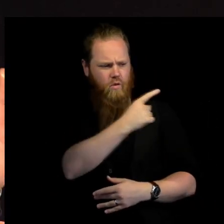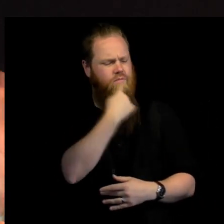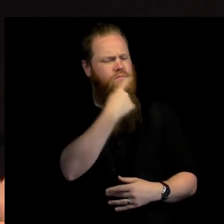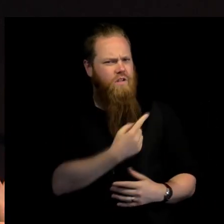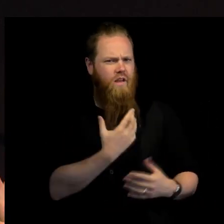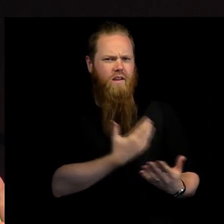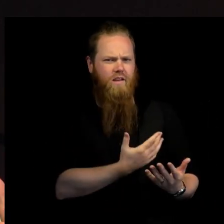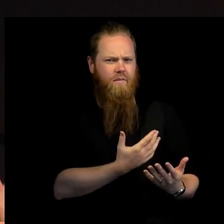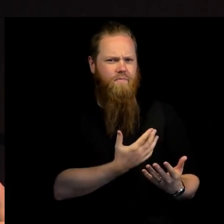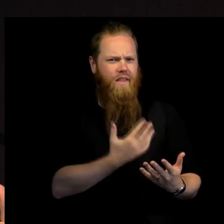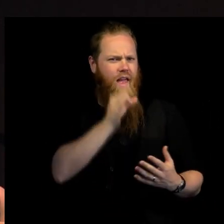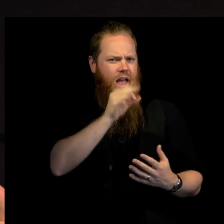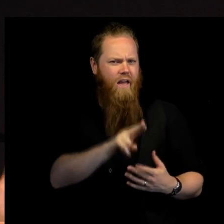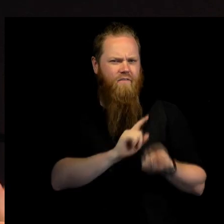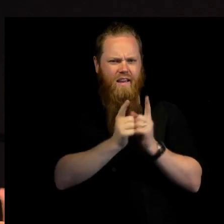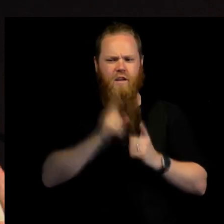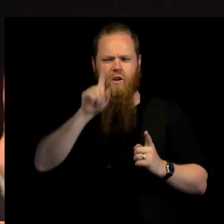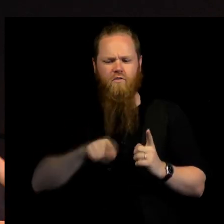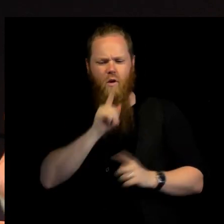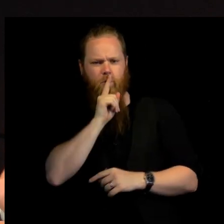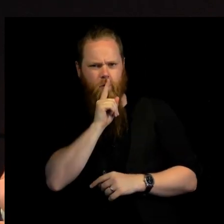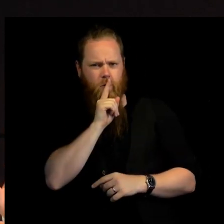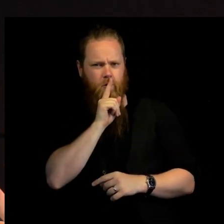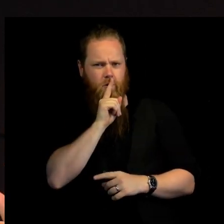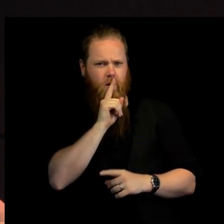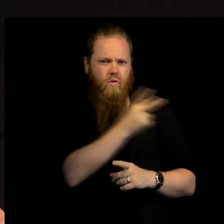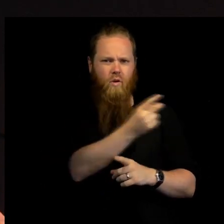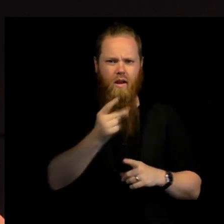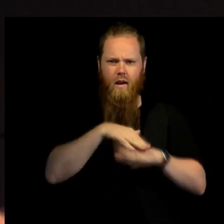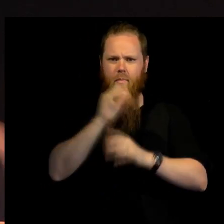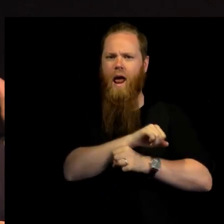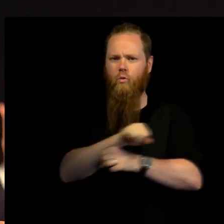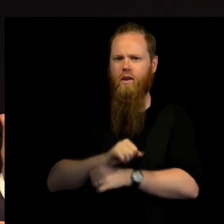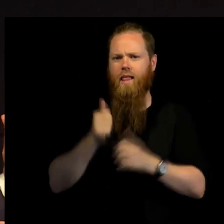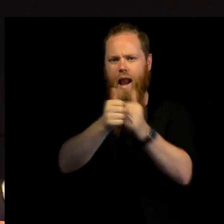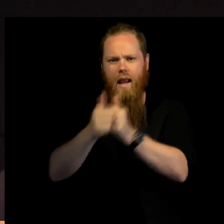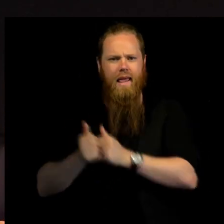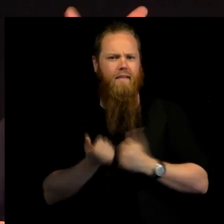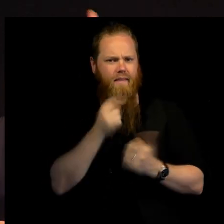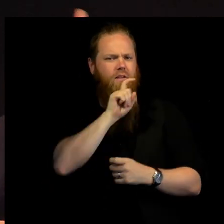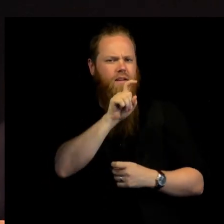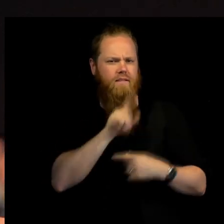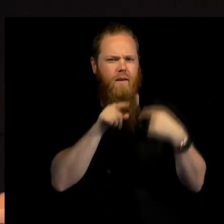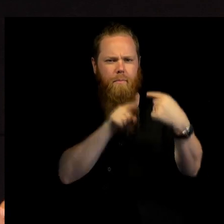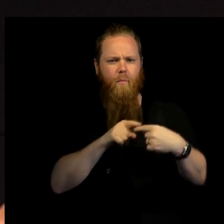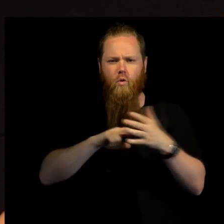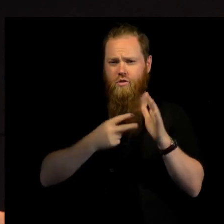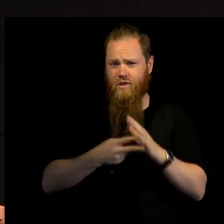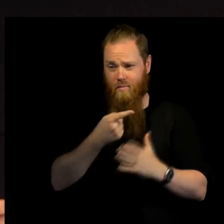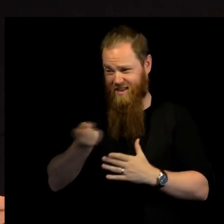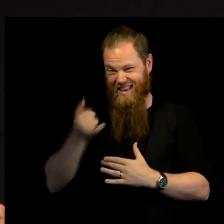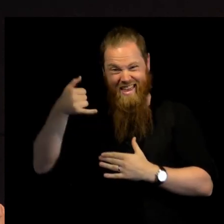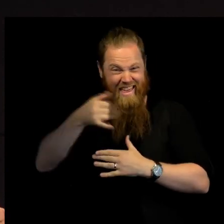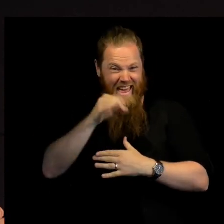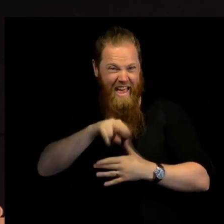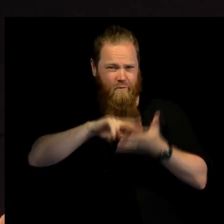is perhaps too silent when some of the other more authoritarian leaders are speaking out against the system. Do you agree from inside the